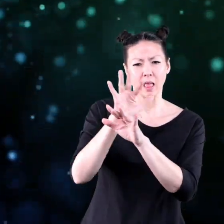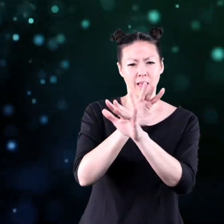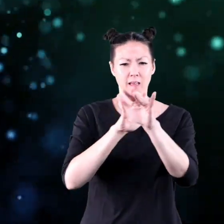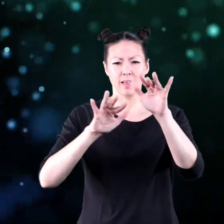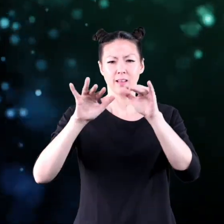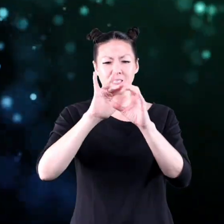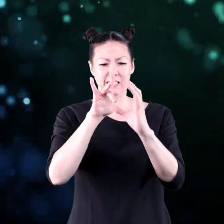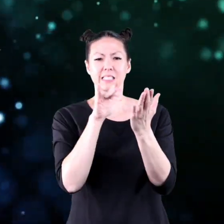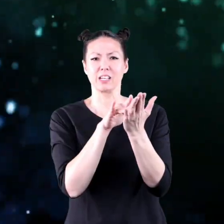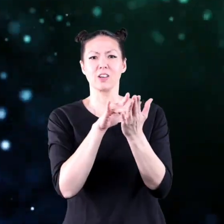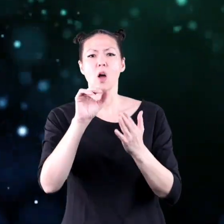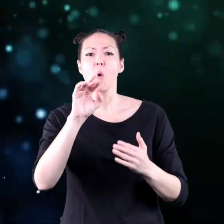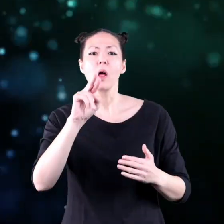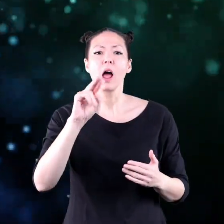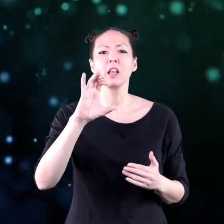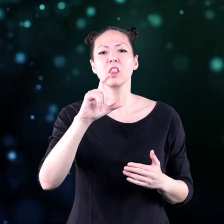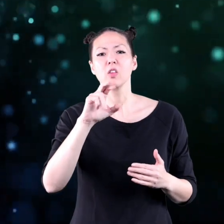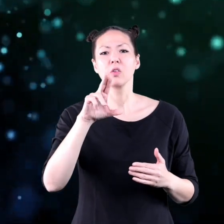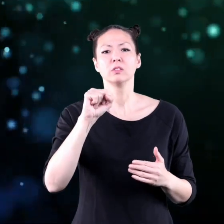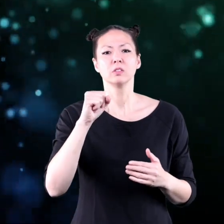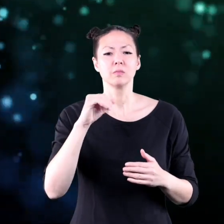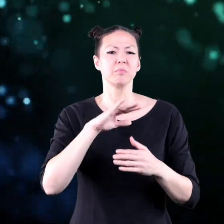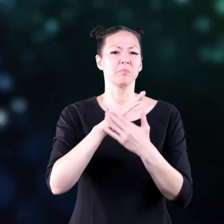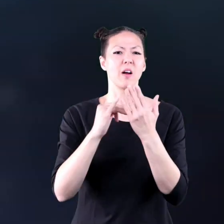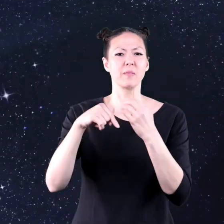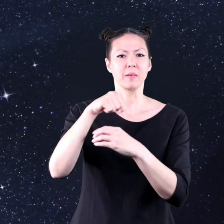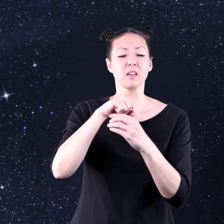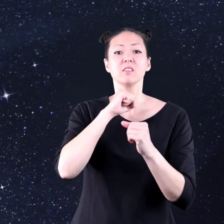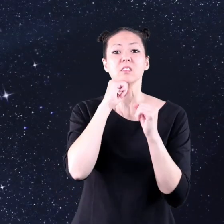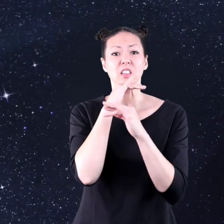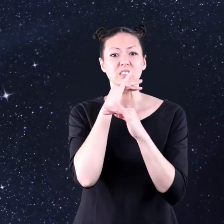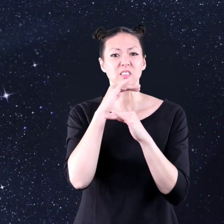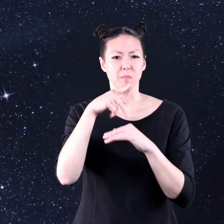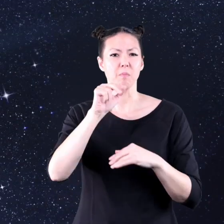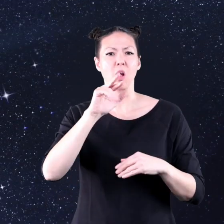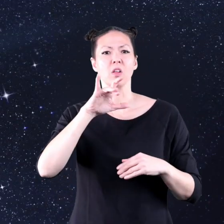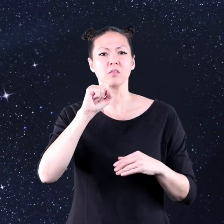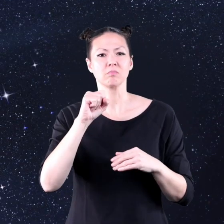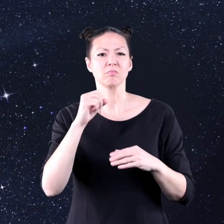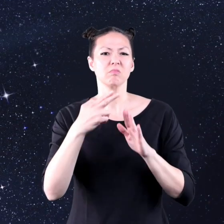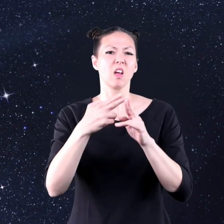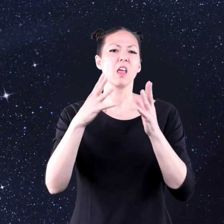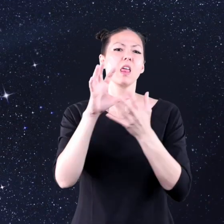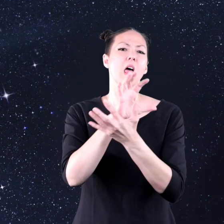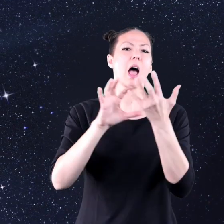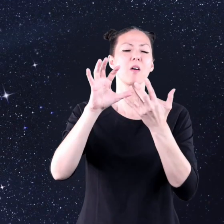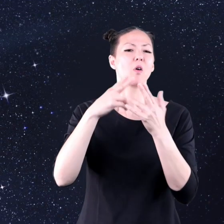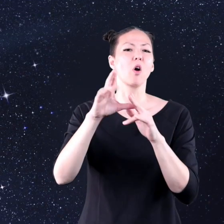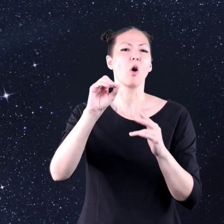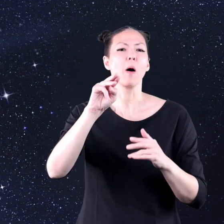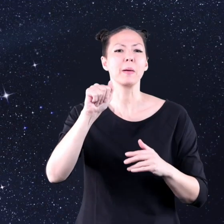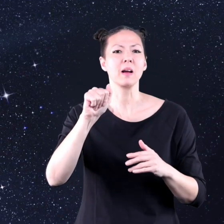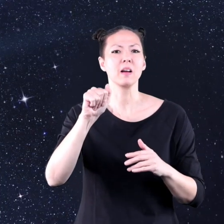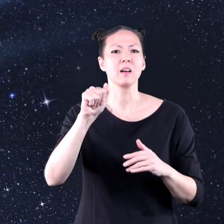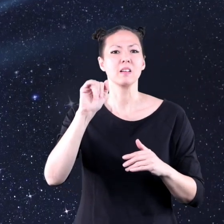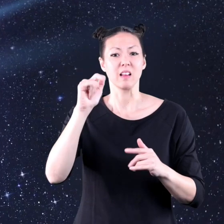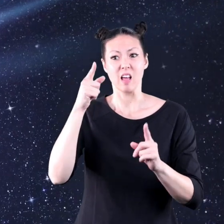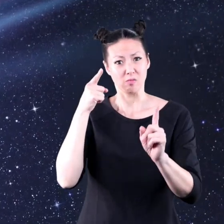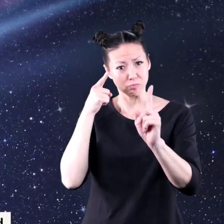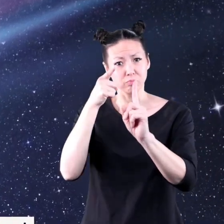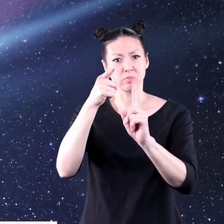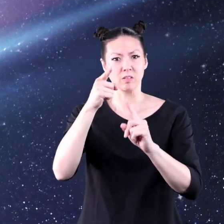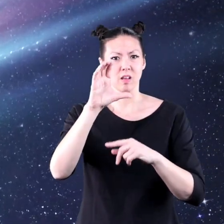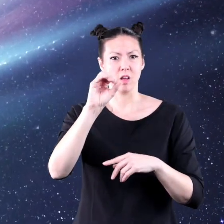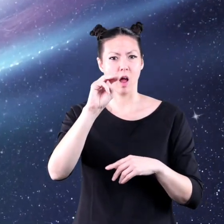particles spread out around the center or nucleus of the comet. These dust particles create a cloud called a comma at the